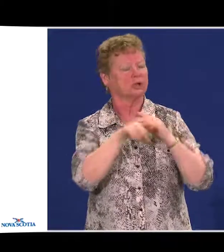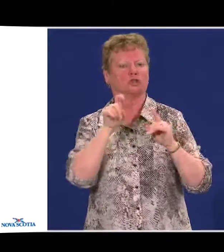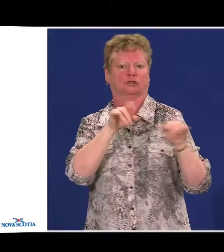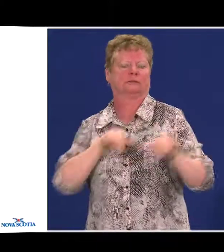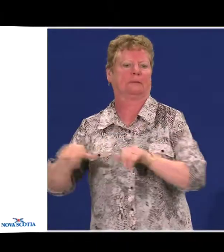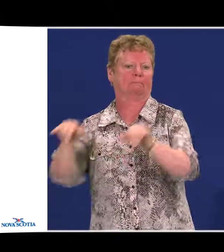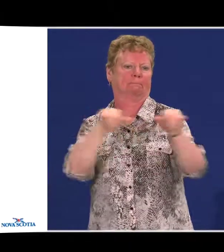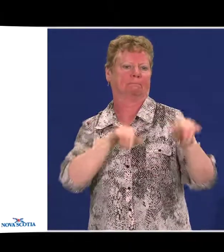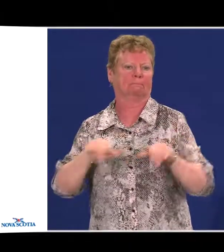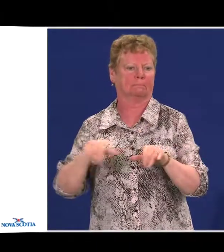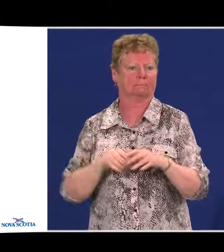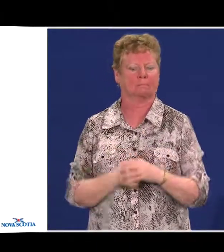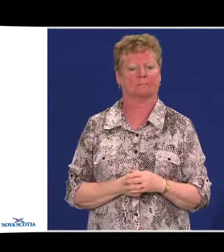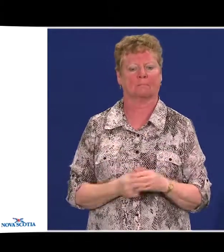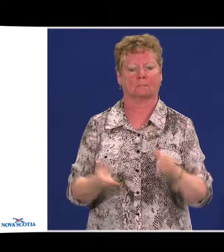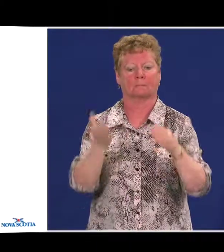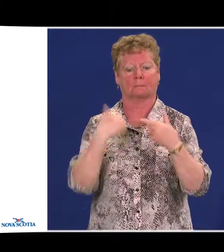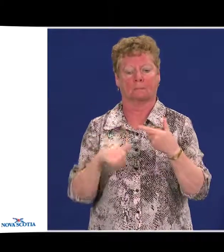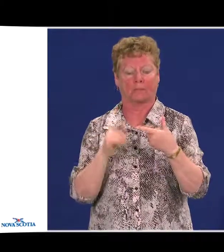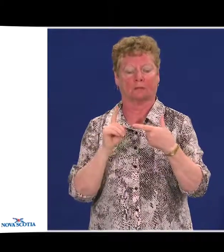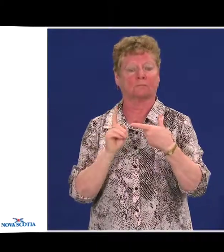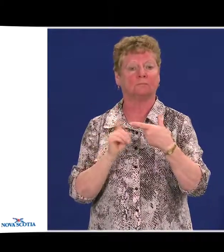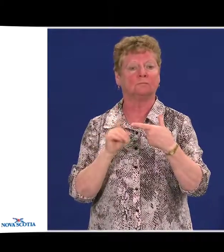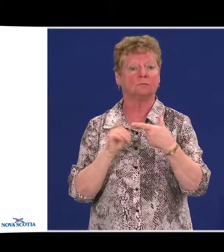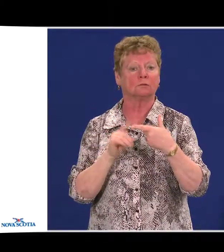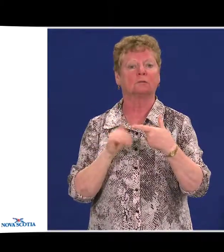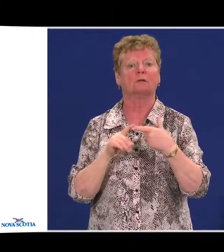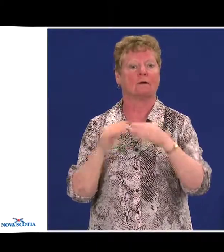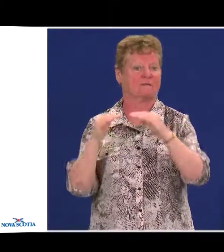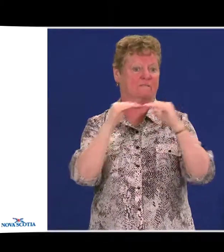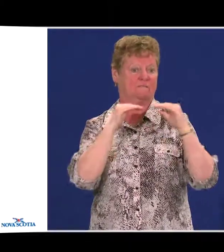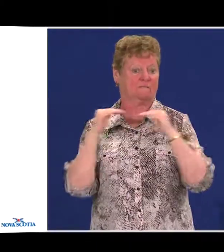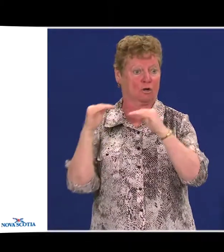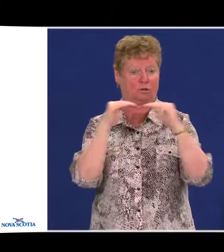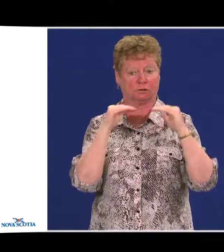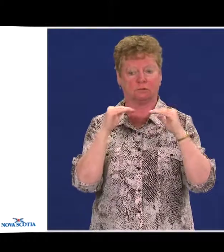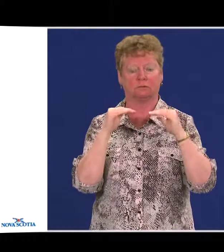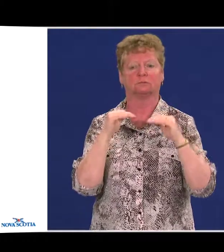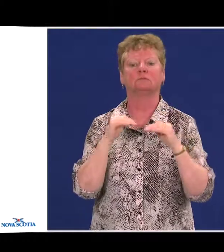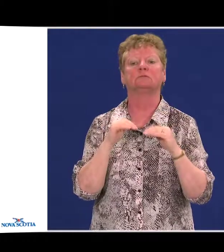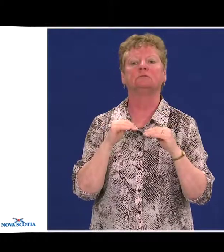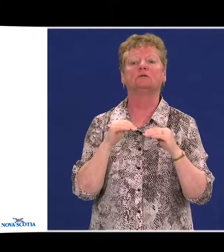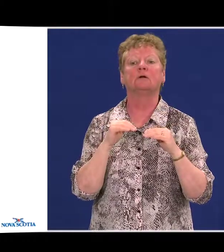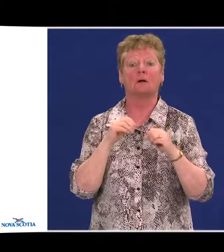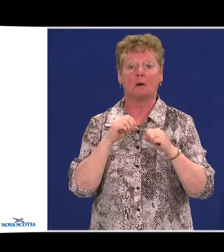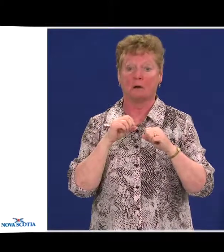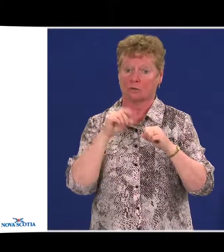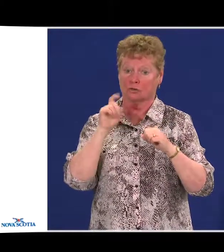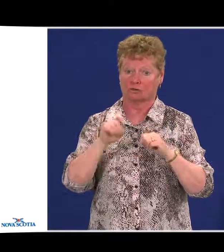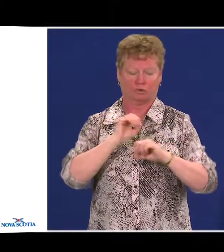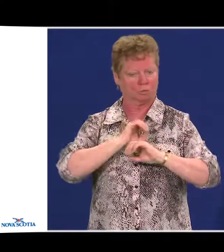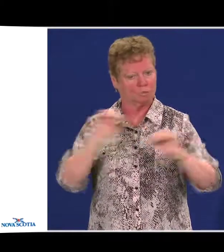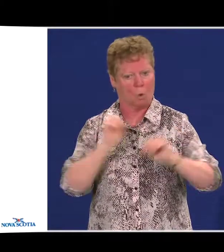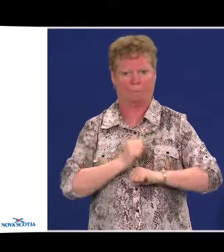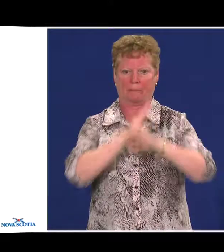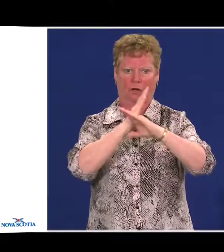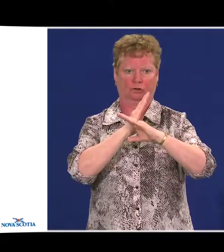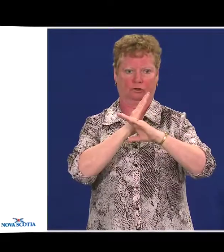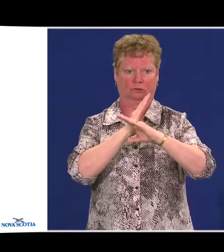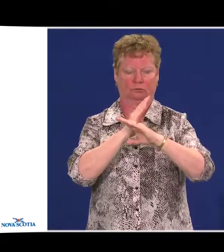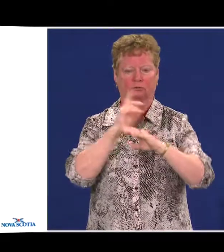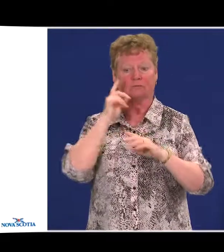The second principle is fairness. There should be no barriers that prevent a person